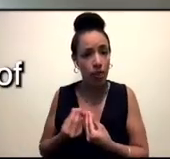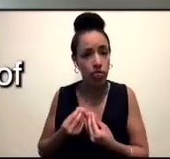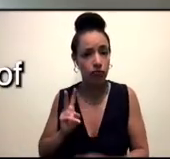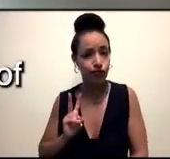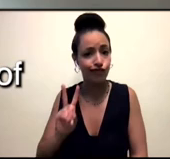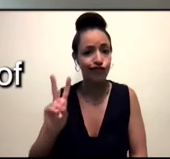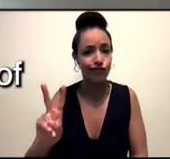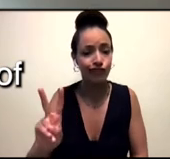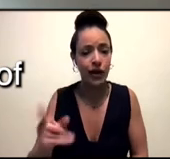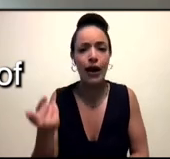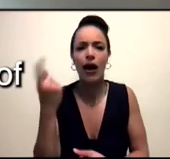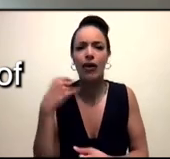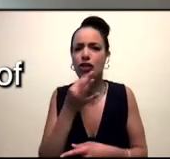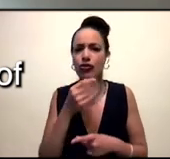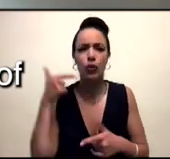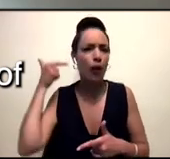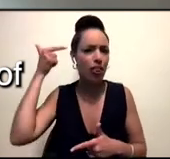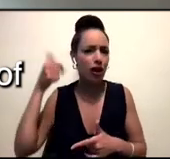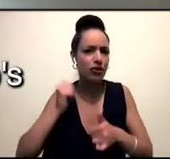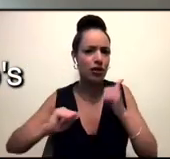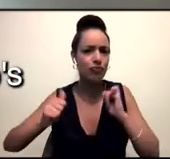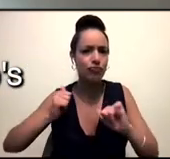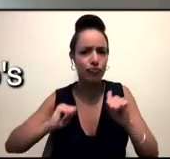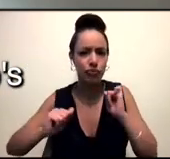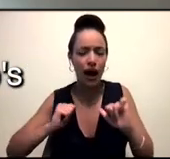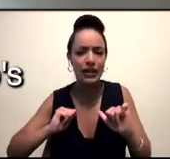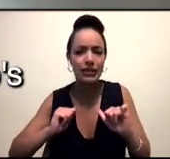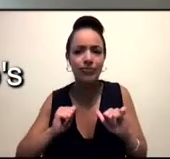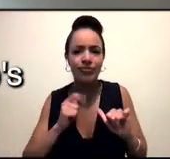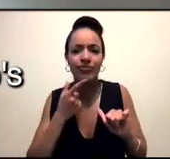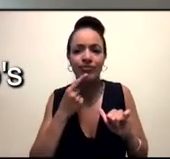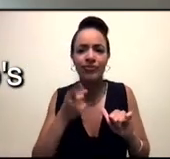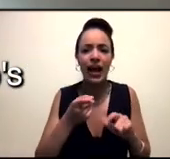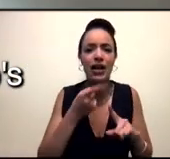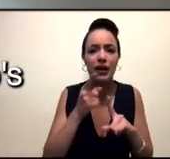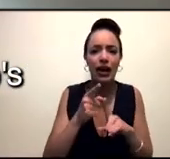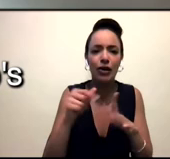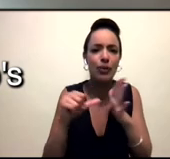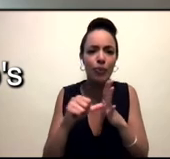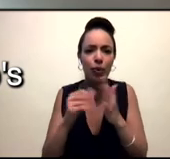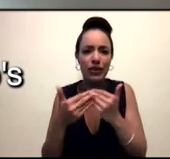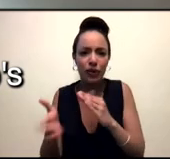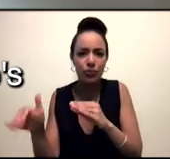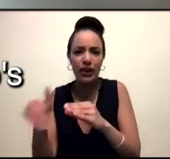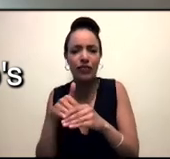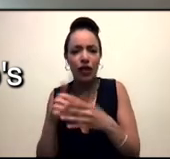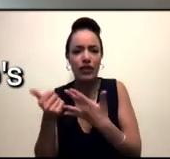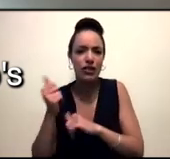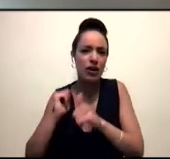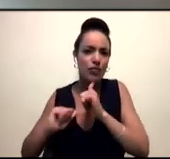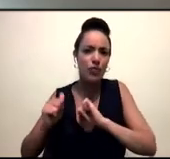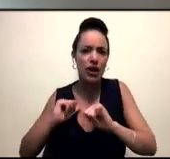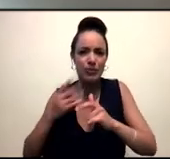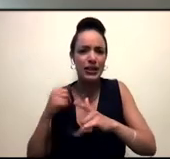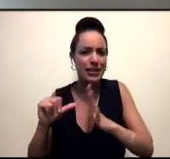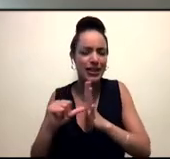the last couple of London Prides, means a parade of corporations rather than actual community groups. I think that's the story of the whole Pride's over, but just to